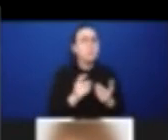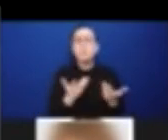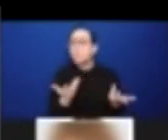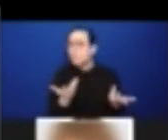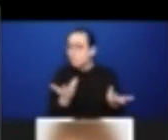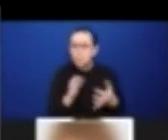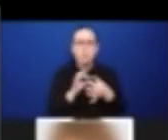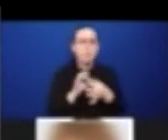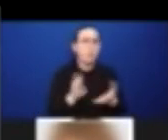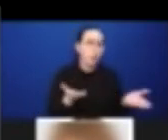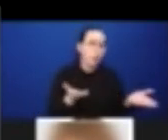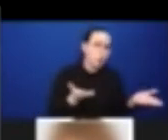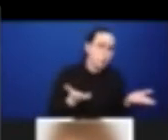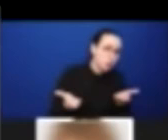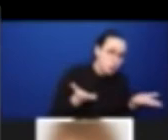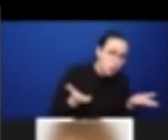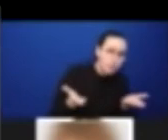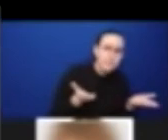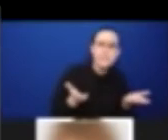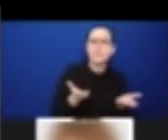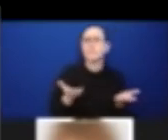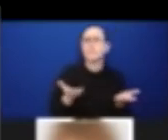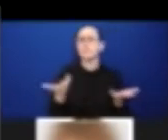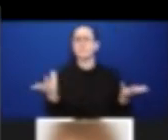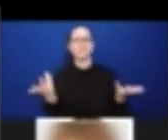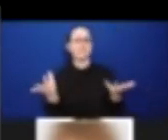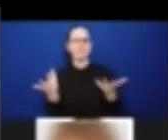that prevent or protect against transmission.